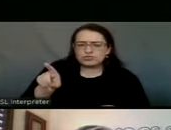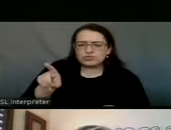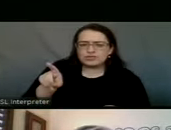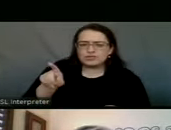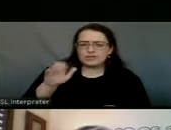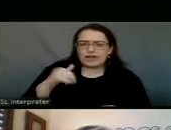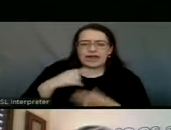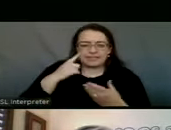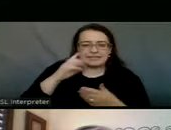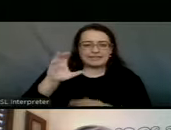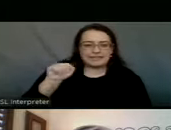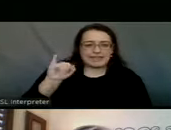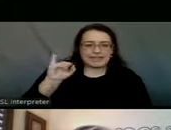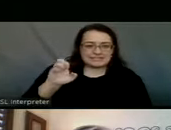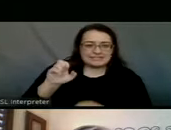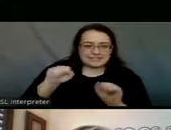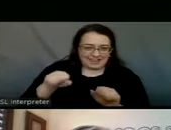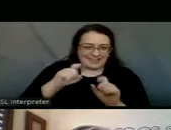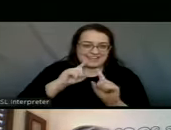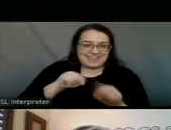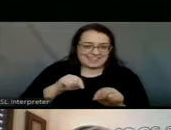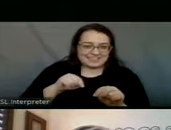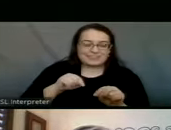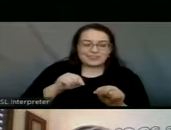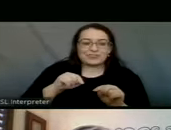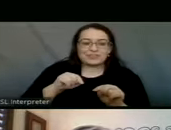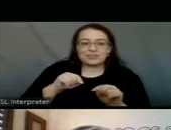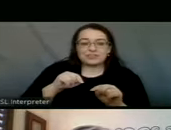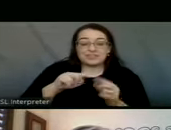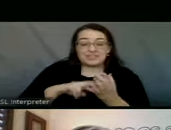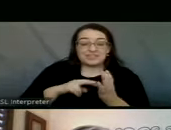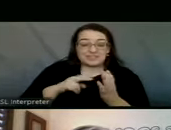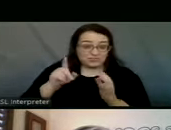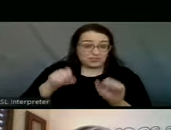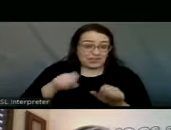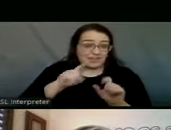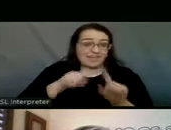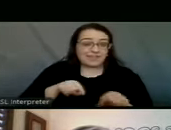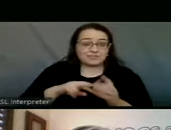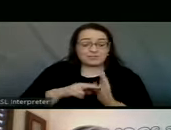that I bet Casey can't answer. So if she can, then she really is a rock star.